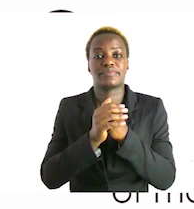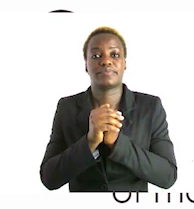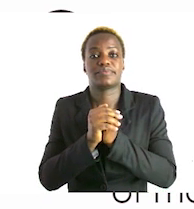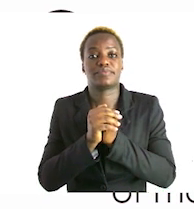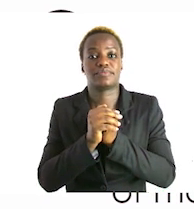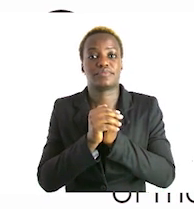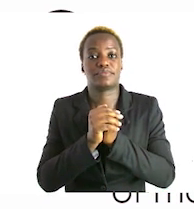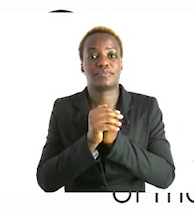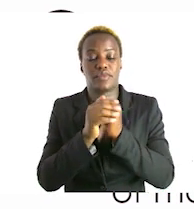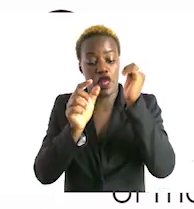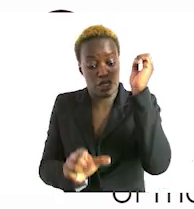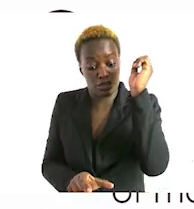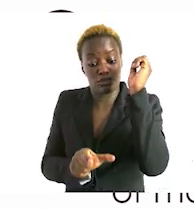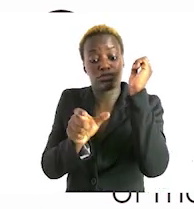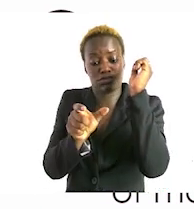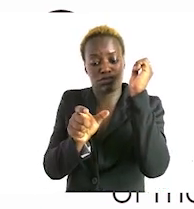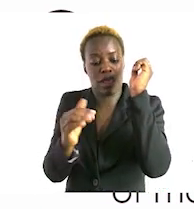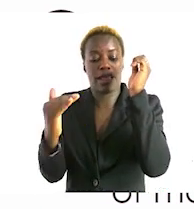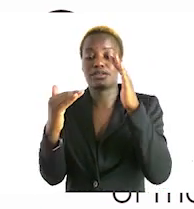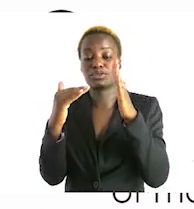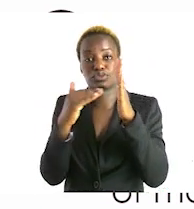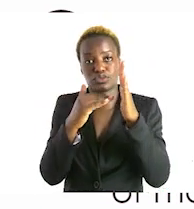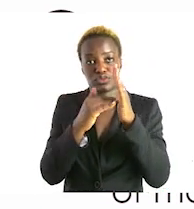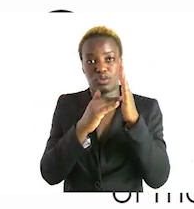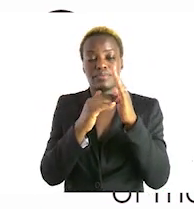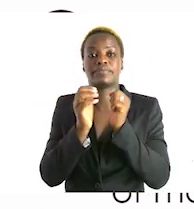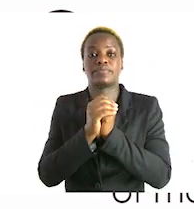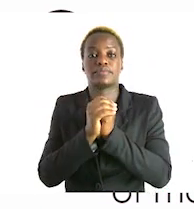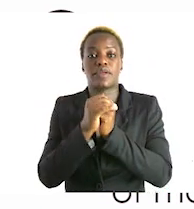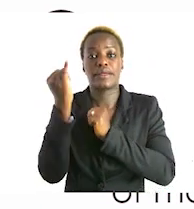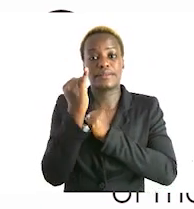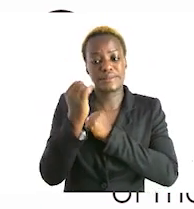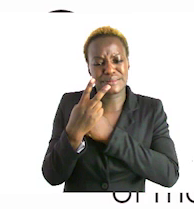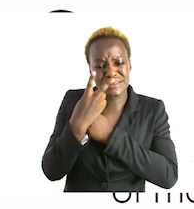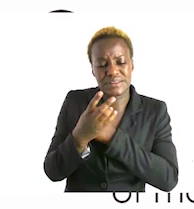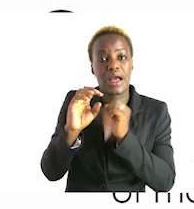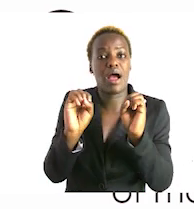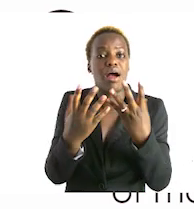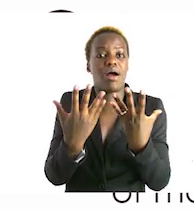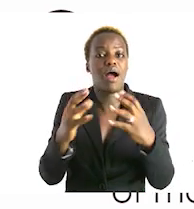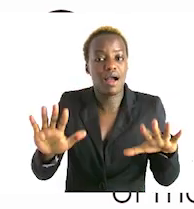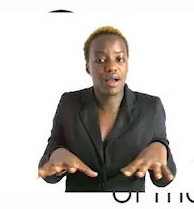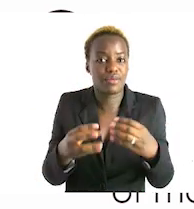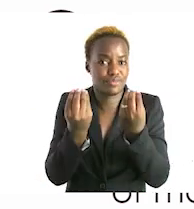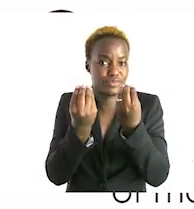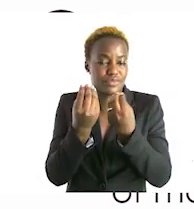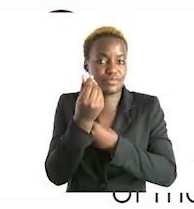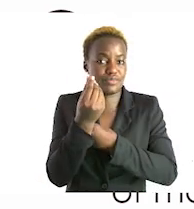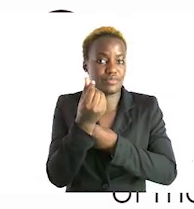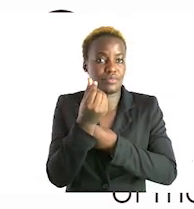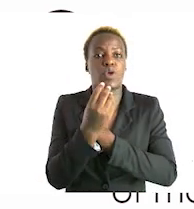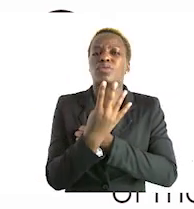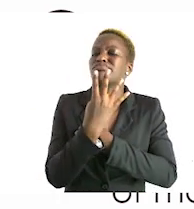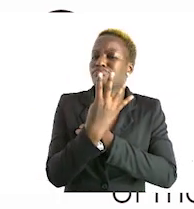to reach the amount of the money she spent on the art activity how much was it 40